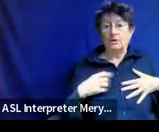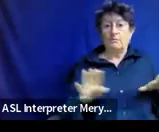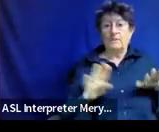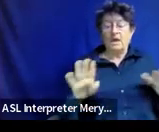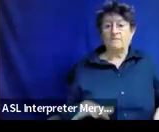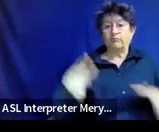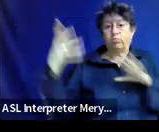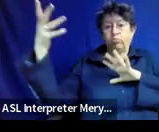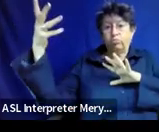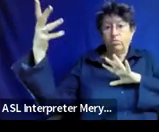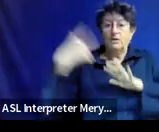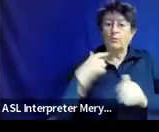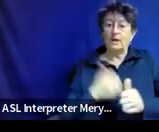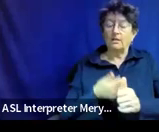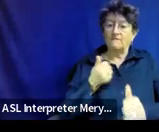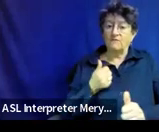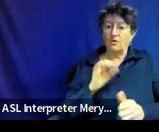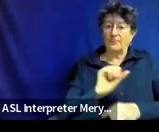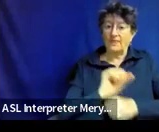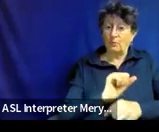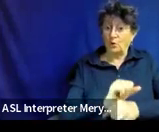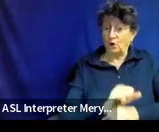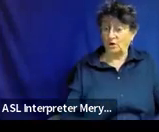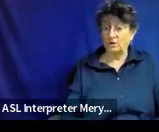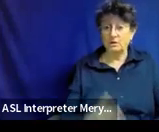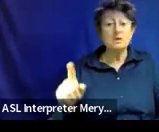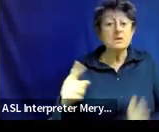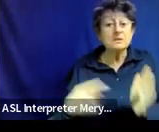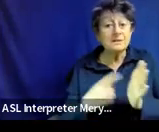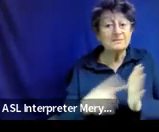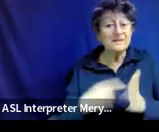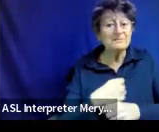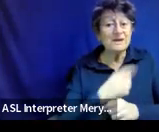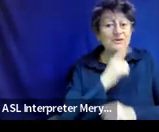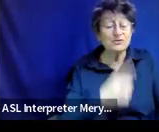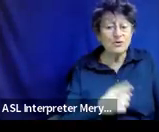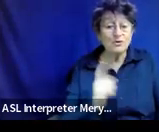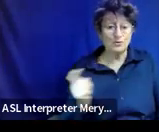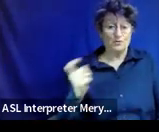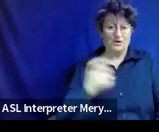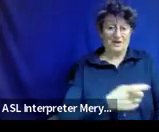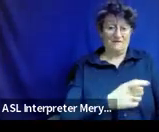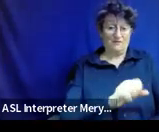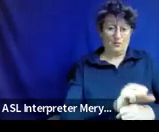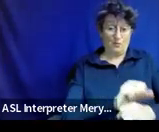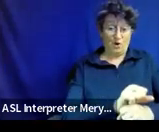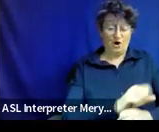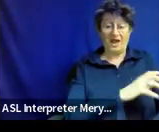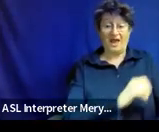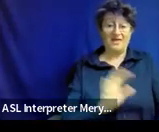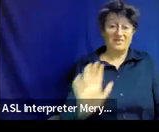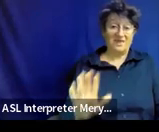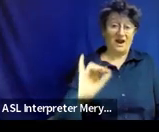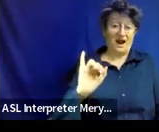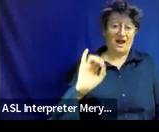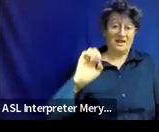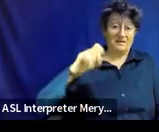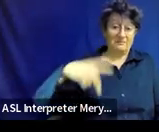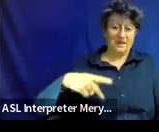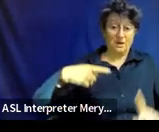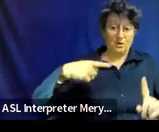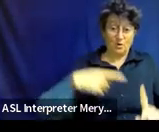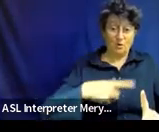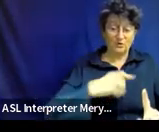it's not always about communication. It's about making sure that they're being given work and that the IEP goals and the collaboration with general